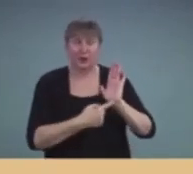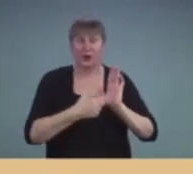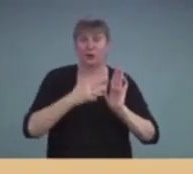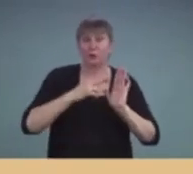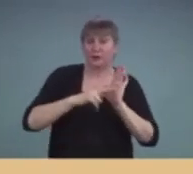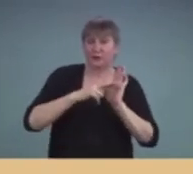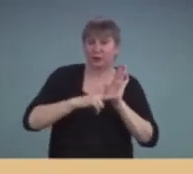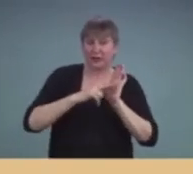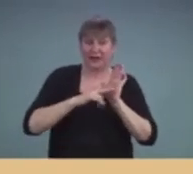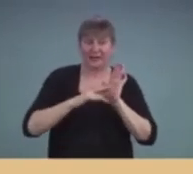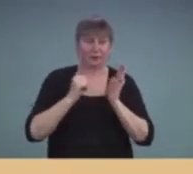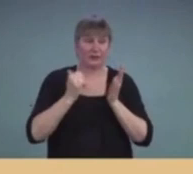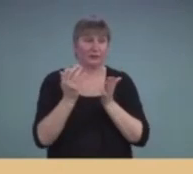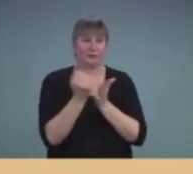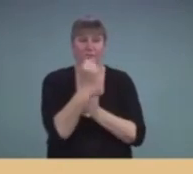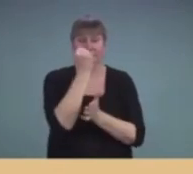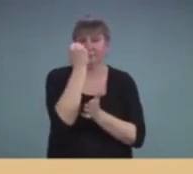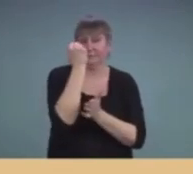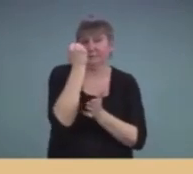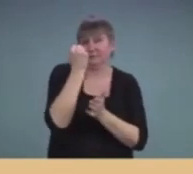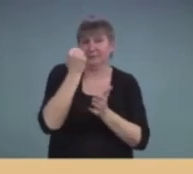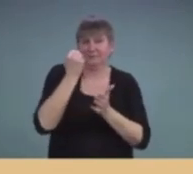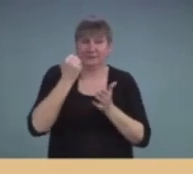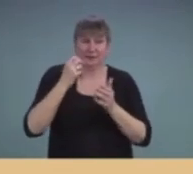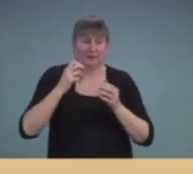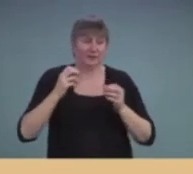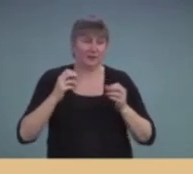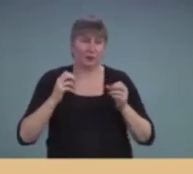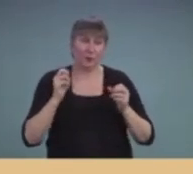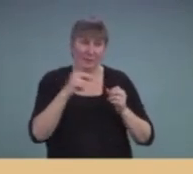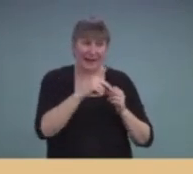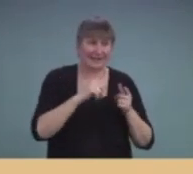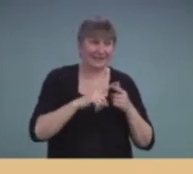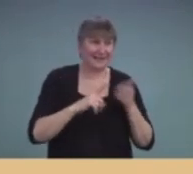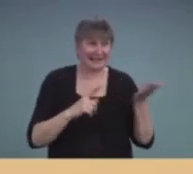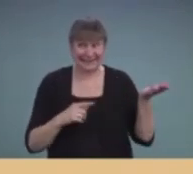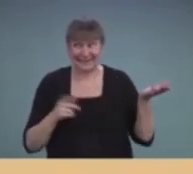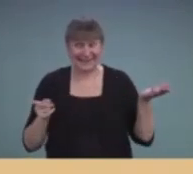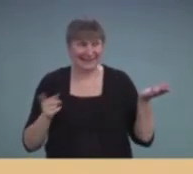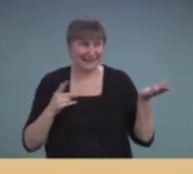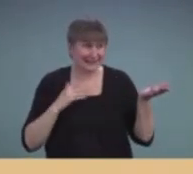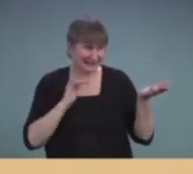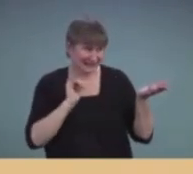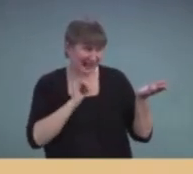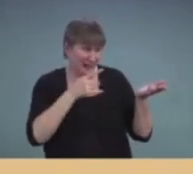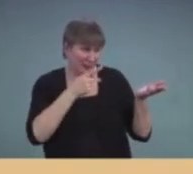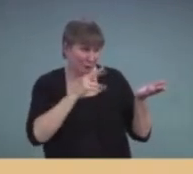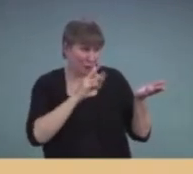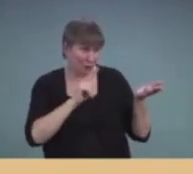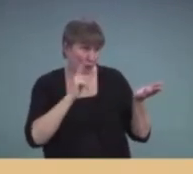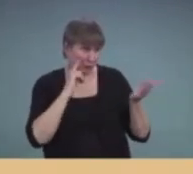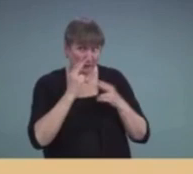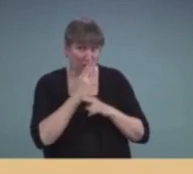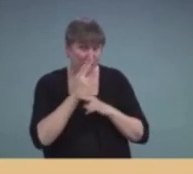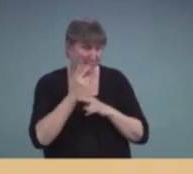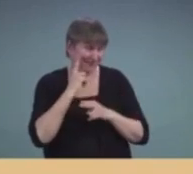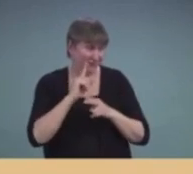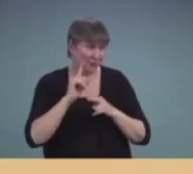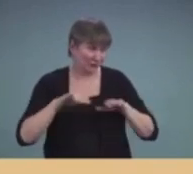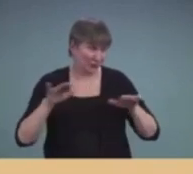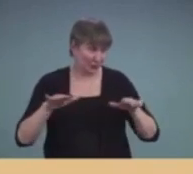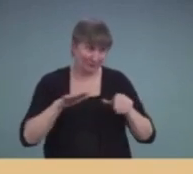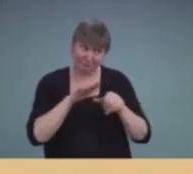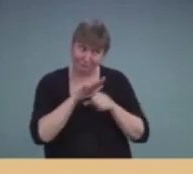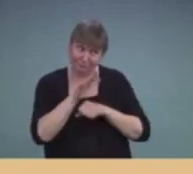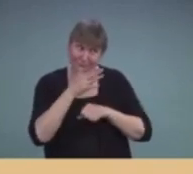capitalize on something that happens as an opportunity to go back and say, is the protocol we're using for children sufficient, and is there other things that